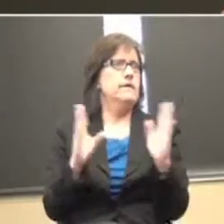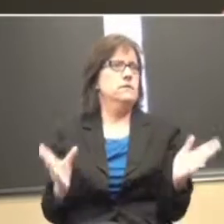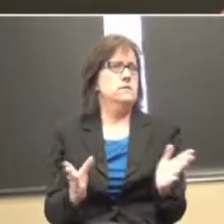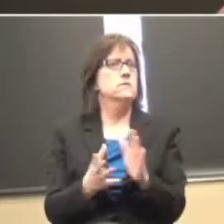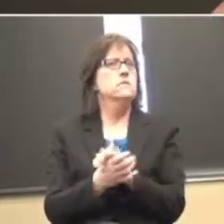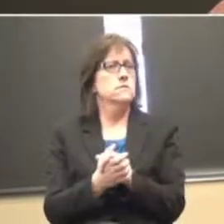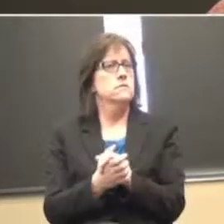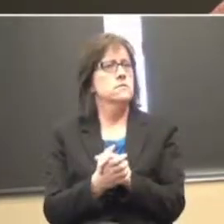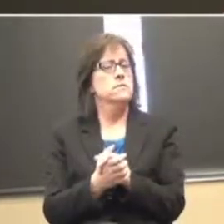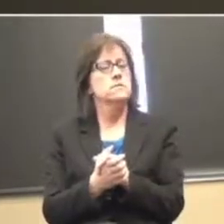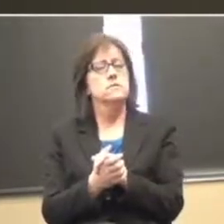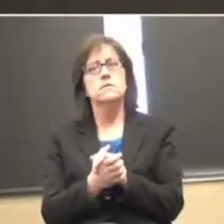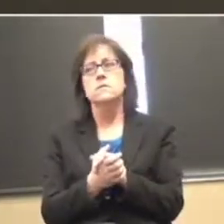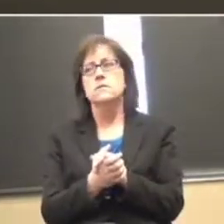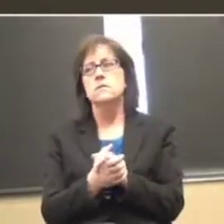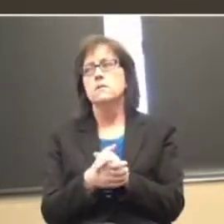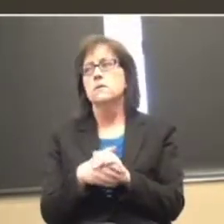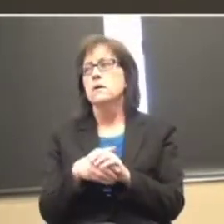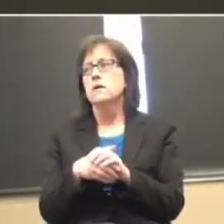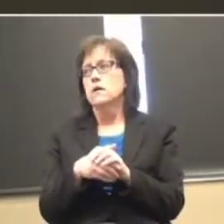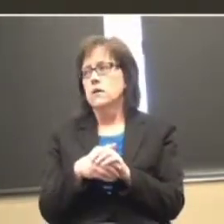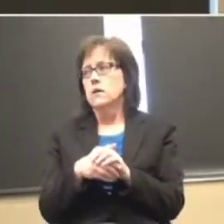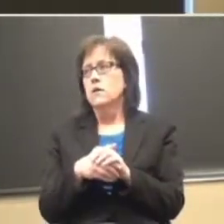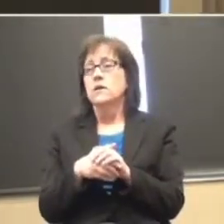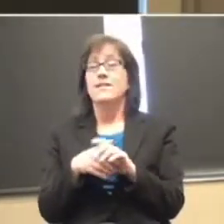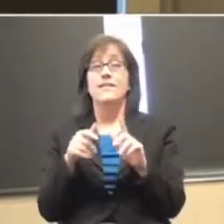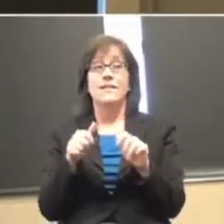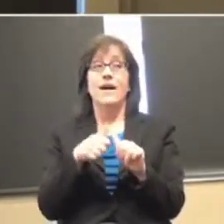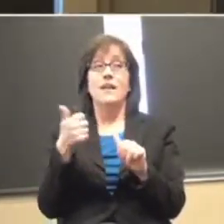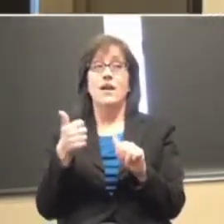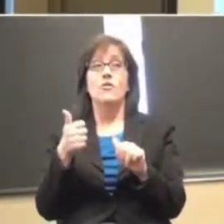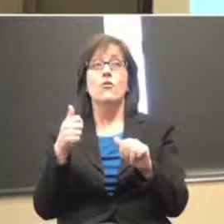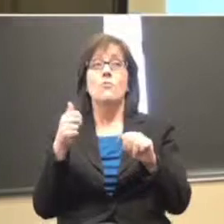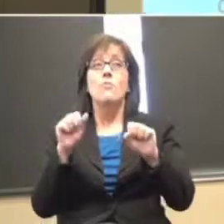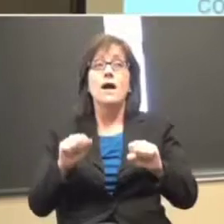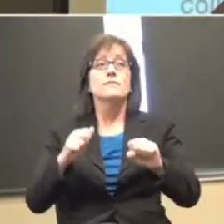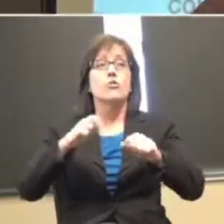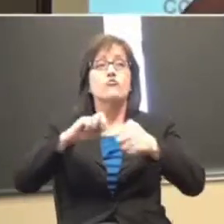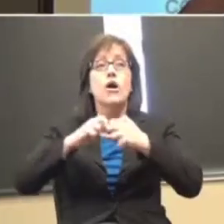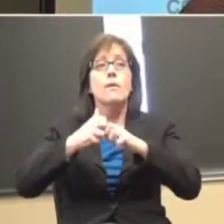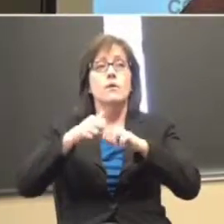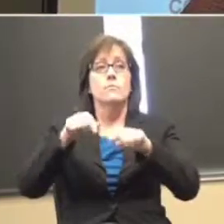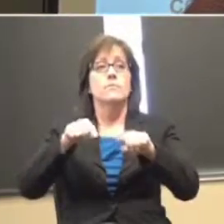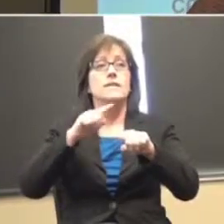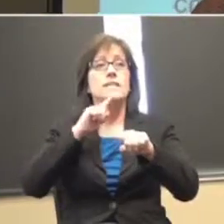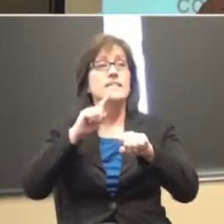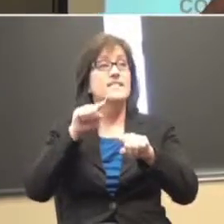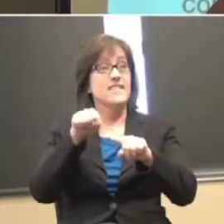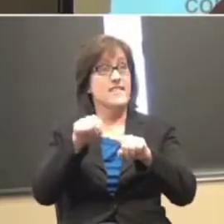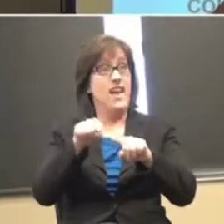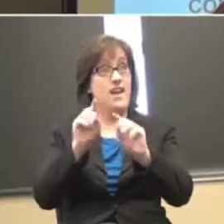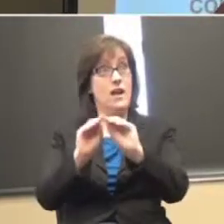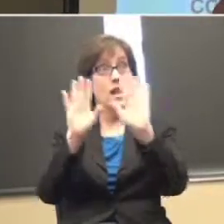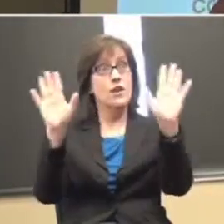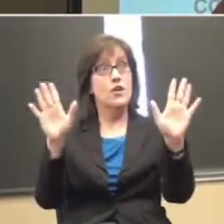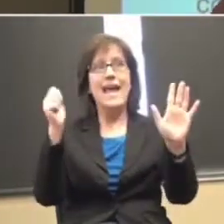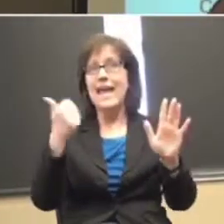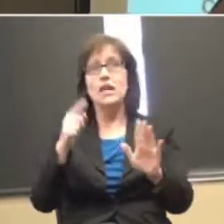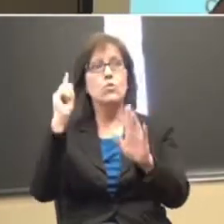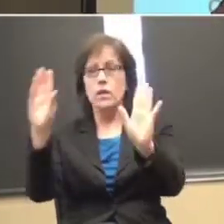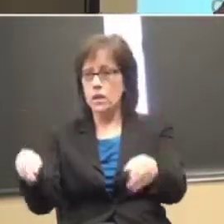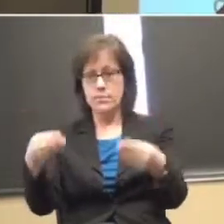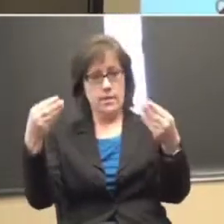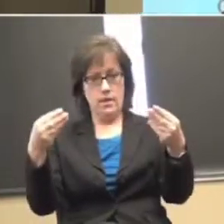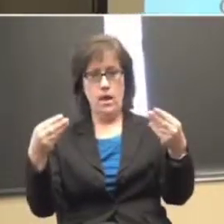All right. That's another place that these tend to get into trouble is, is this clear? All right. So, was